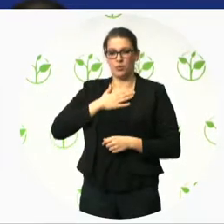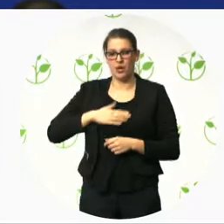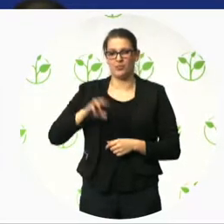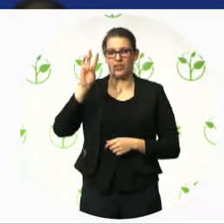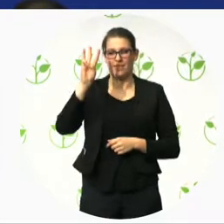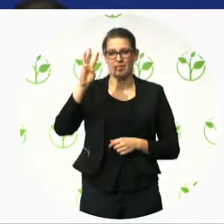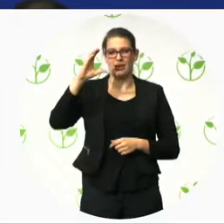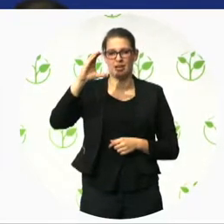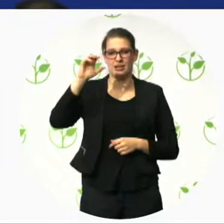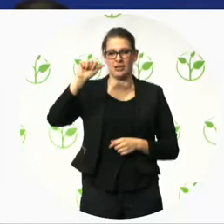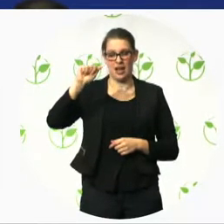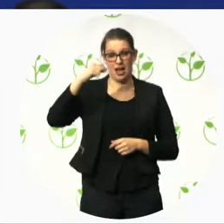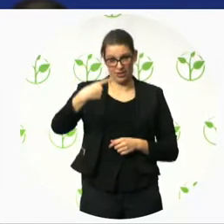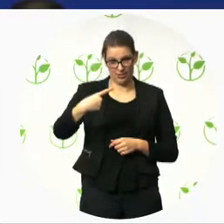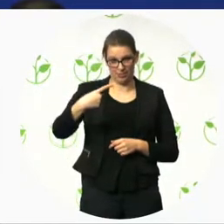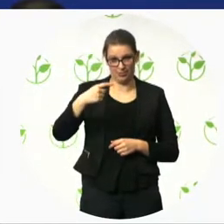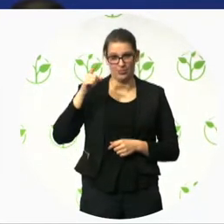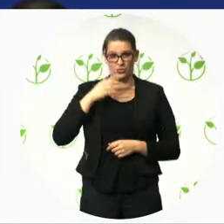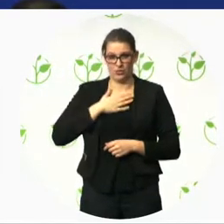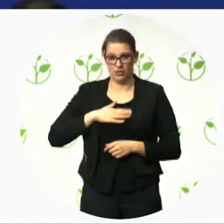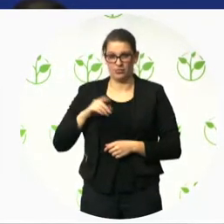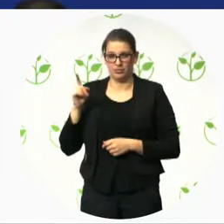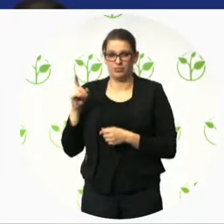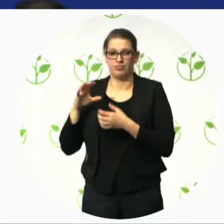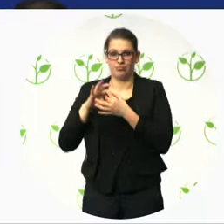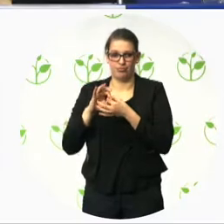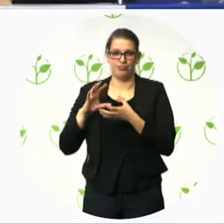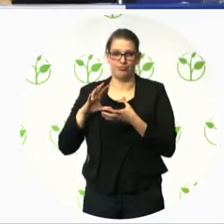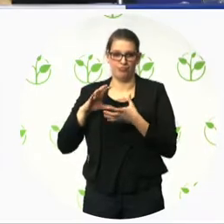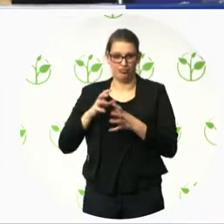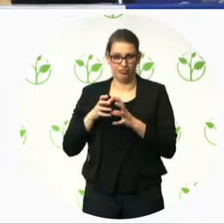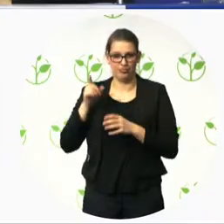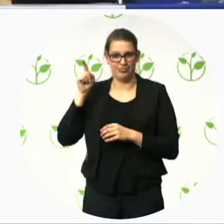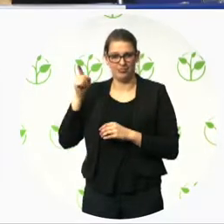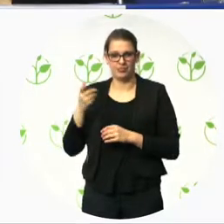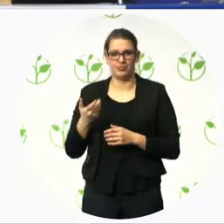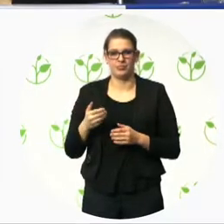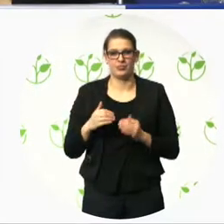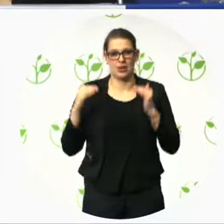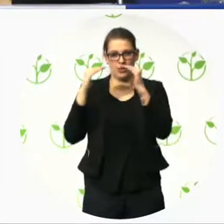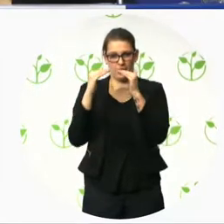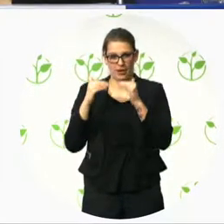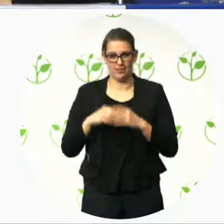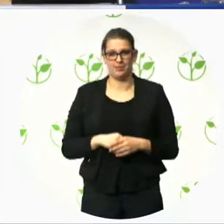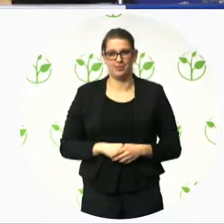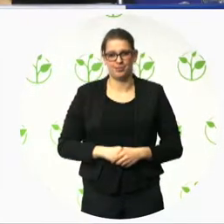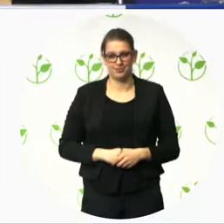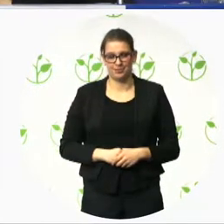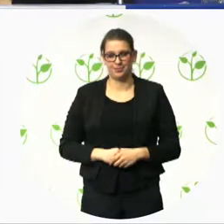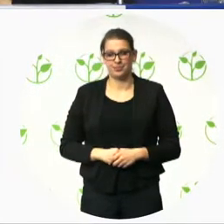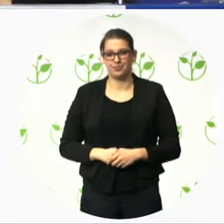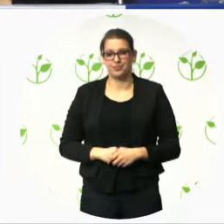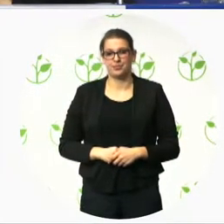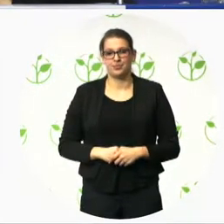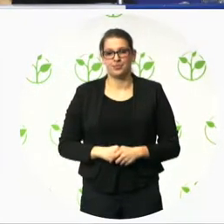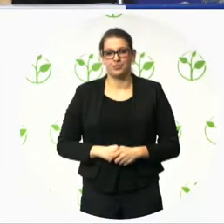basis for harmonization. As for the application of the rules, it has to be recognized that for some mainly very